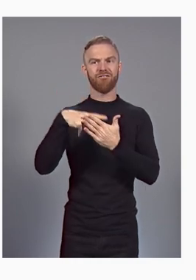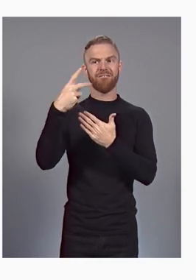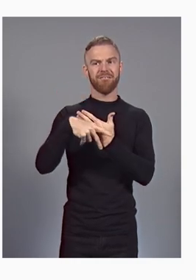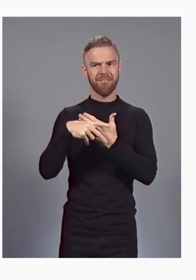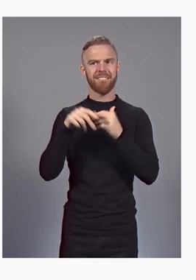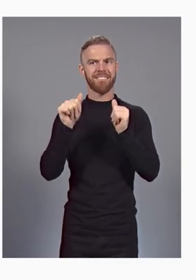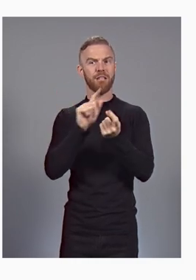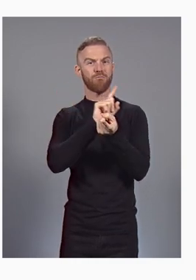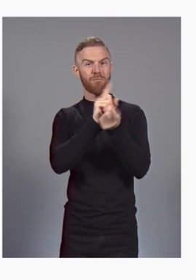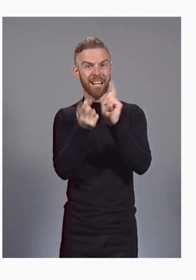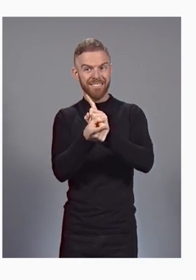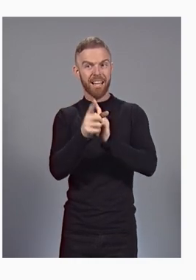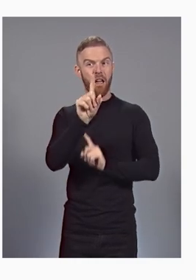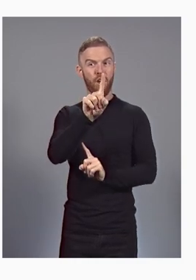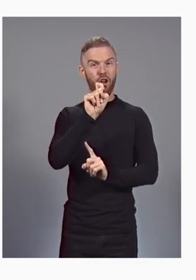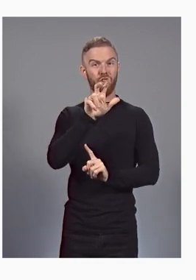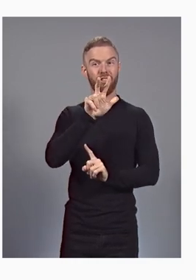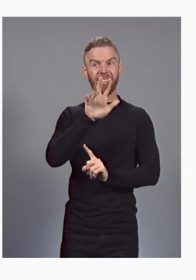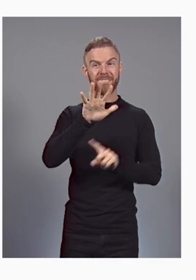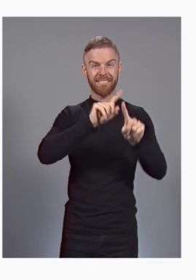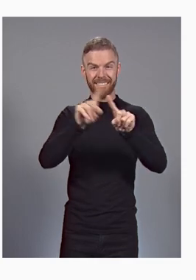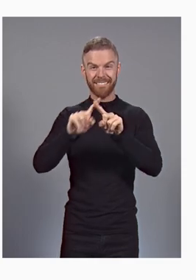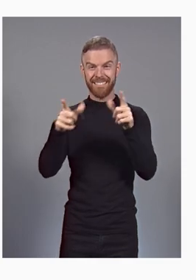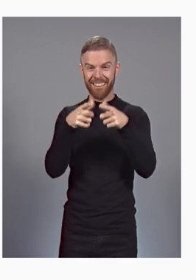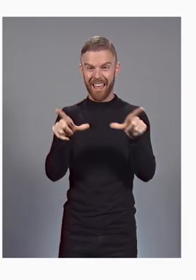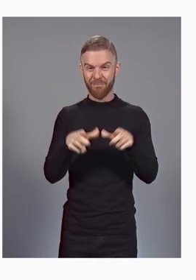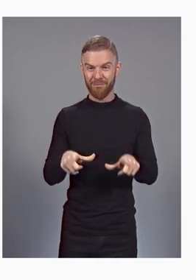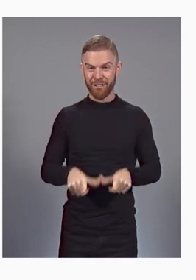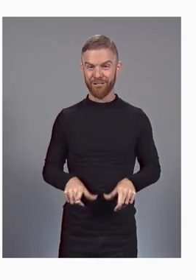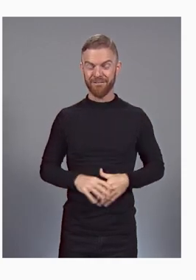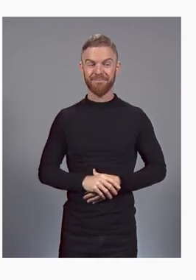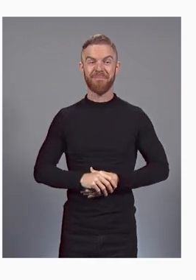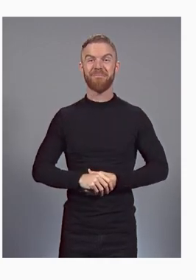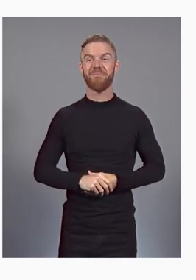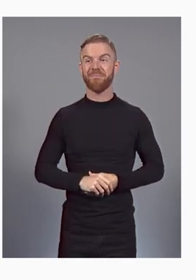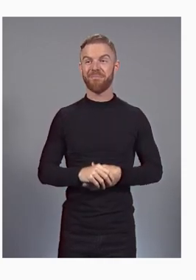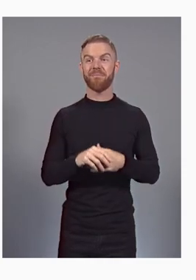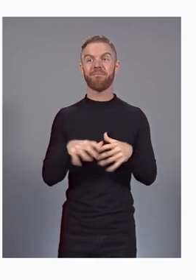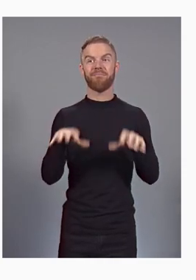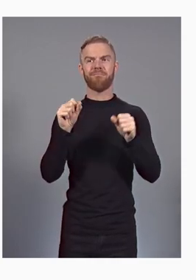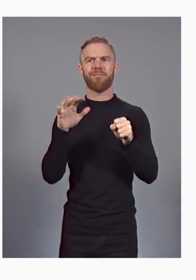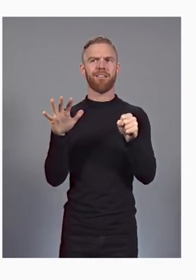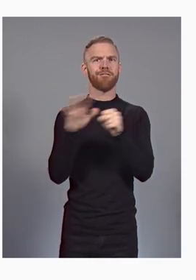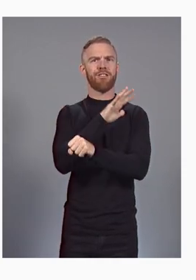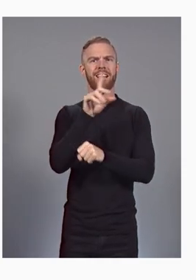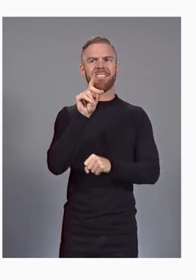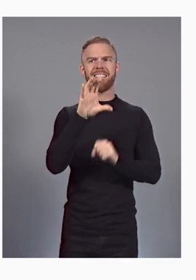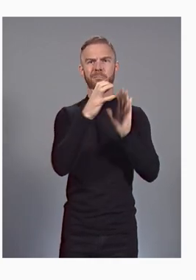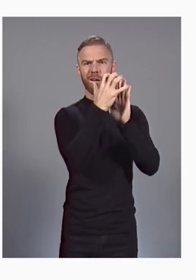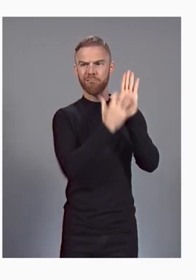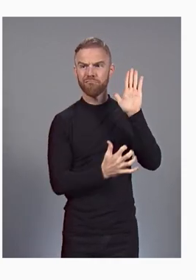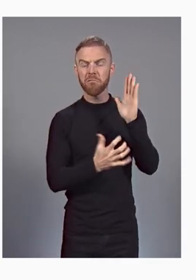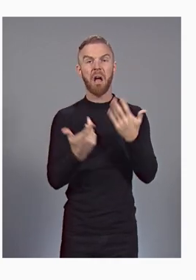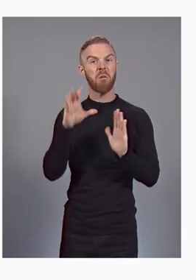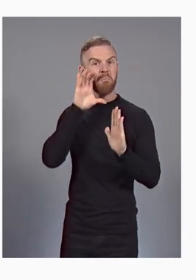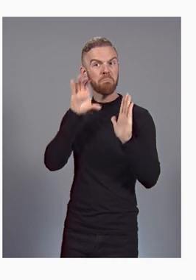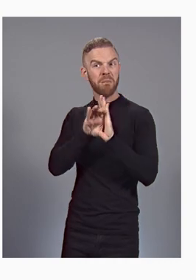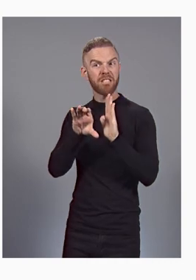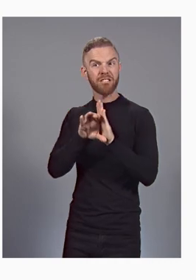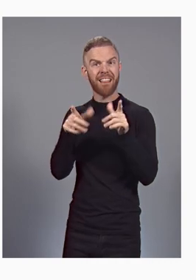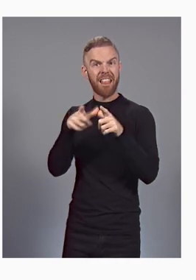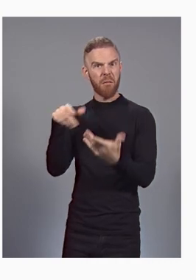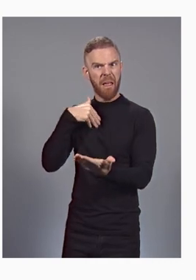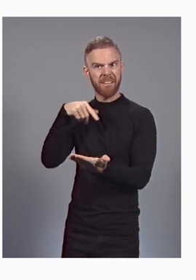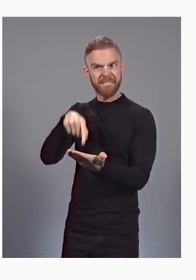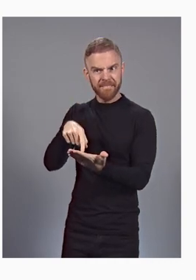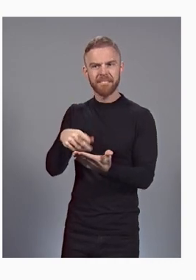It takes full documents, including images, and translates them while preserving layouts